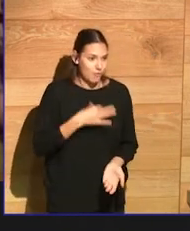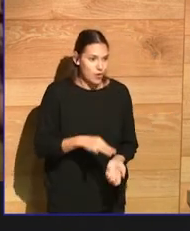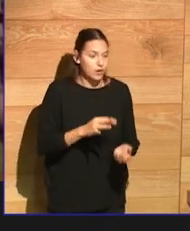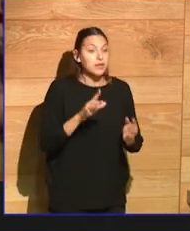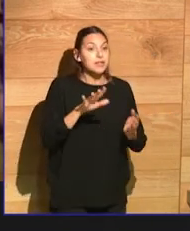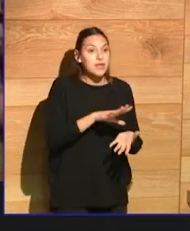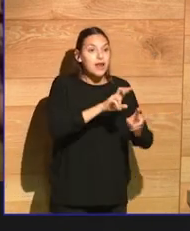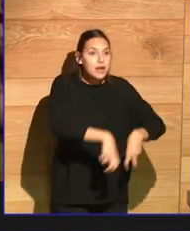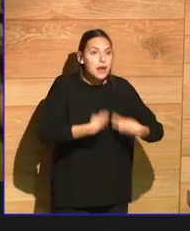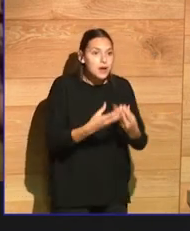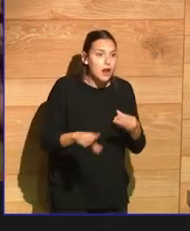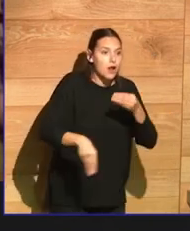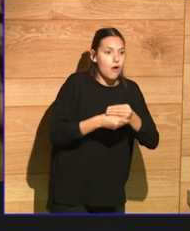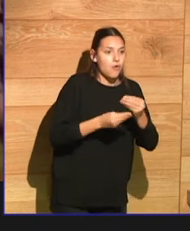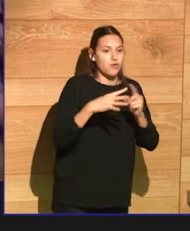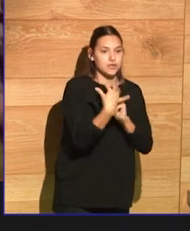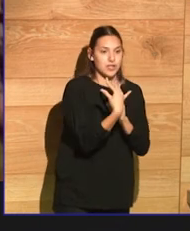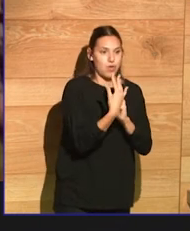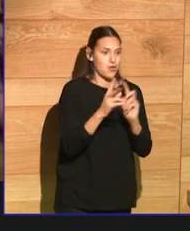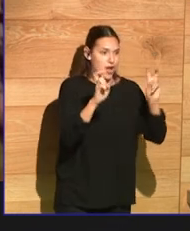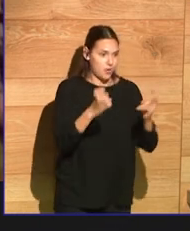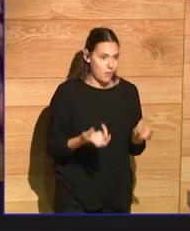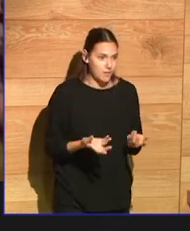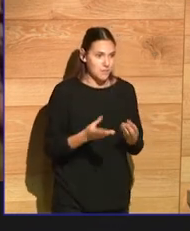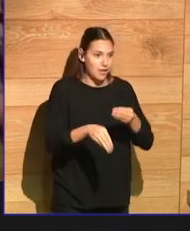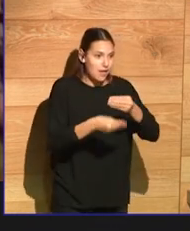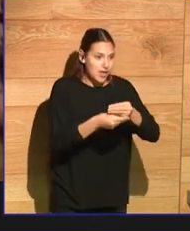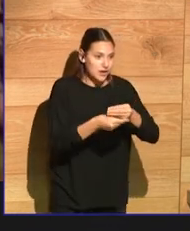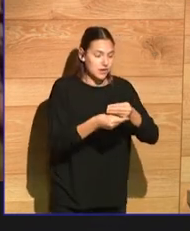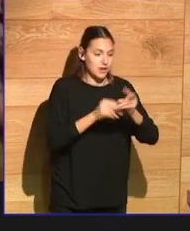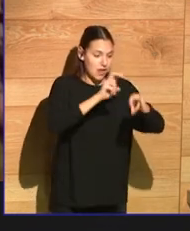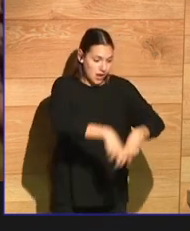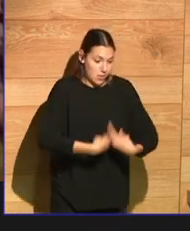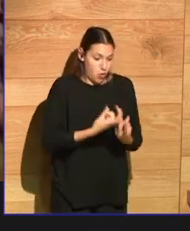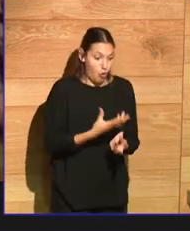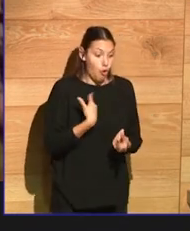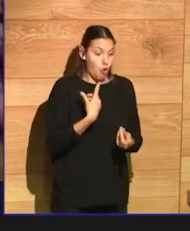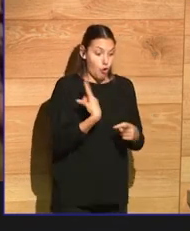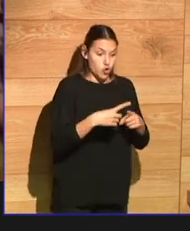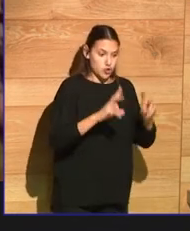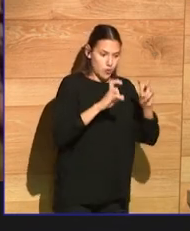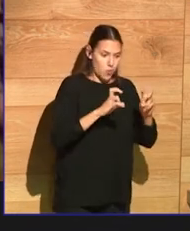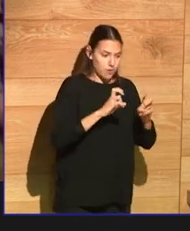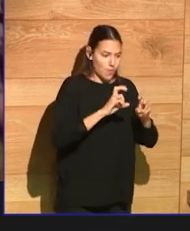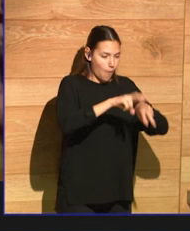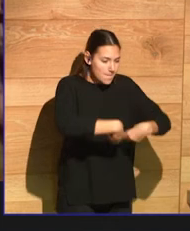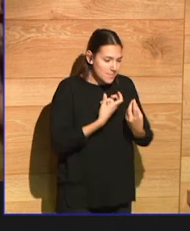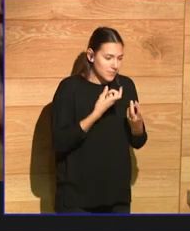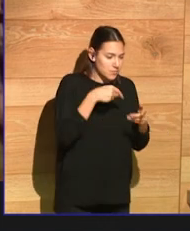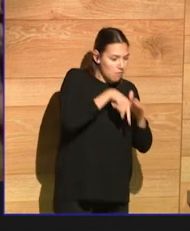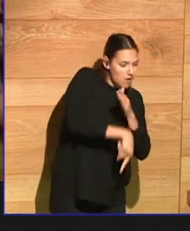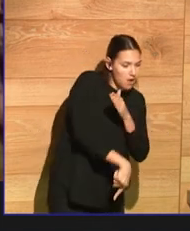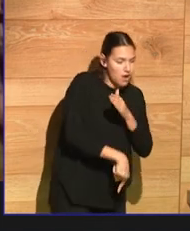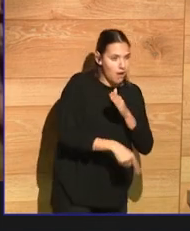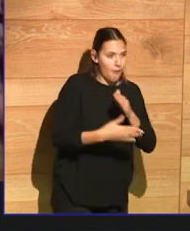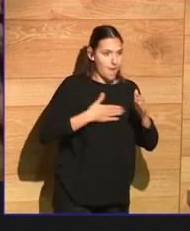things and then twist them to your own ends. So, I wouldn't say it's any more difficult. In fact, it